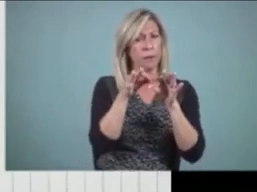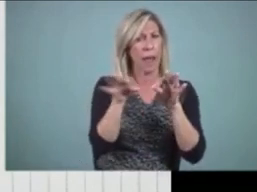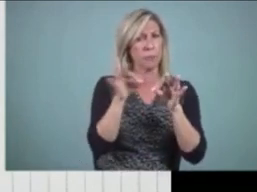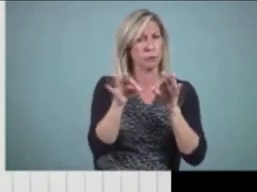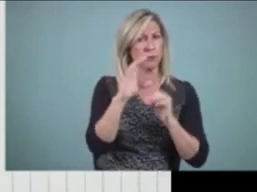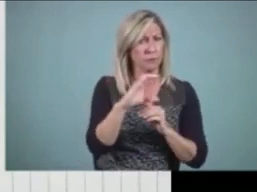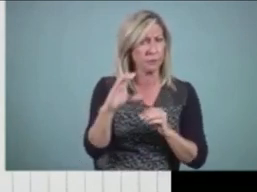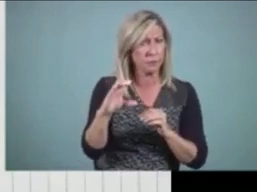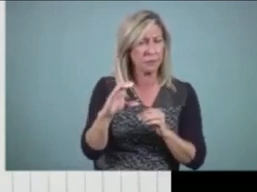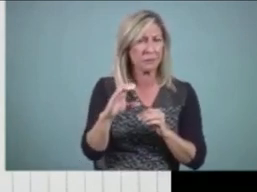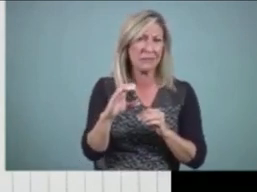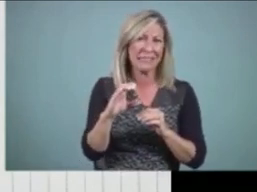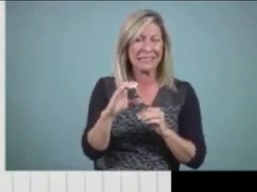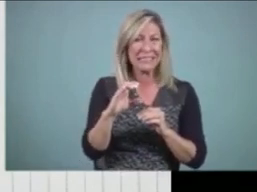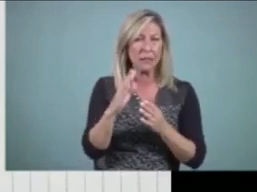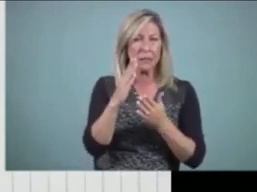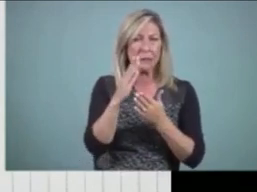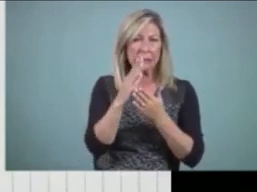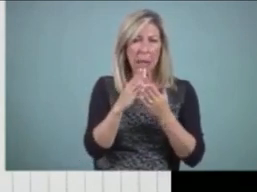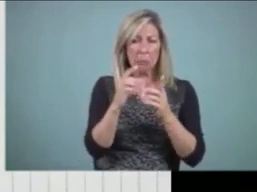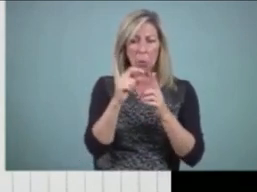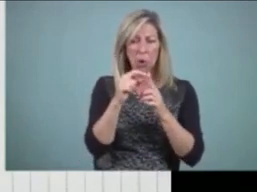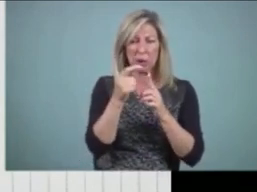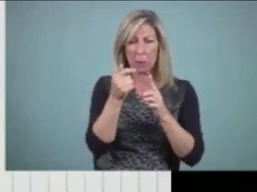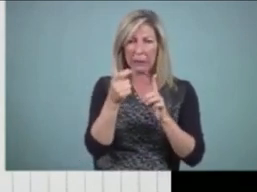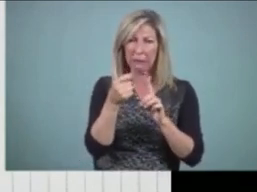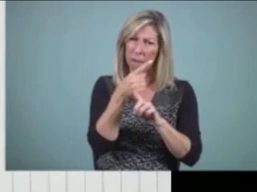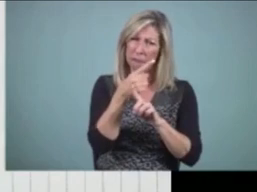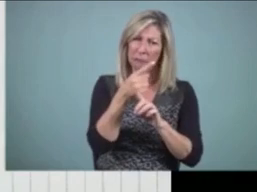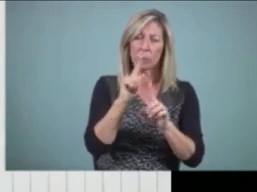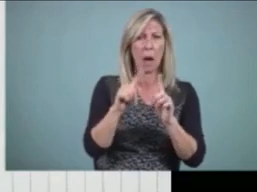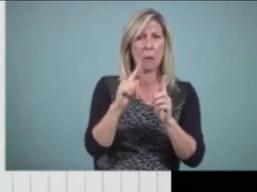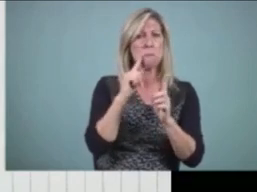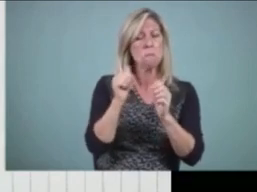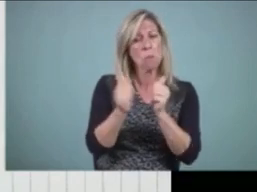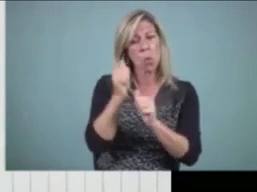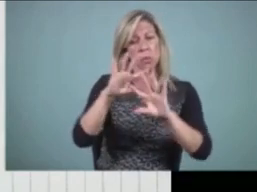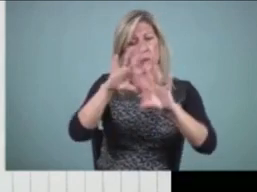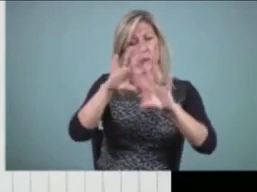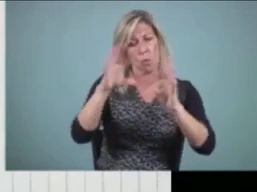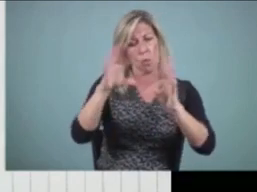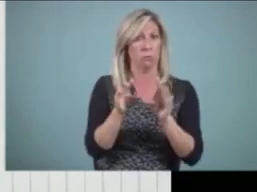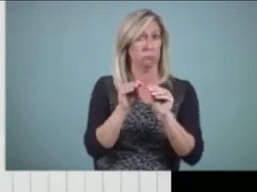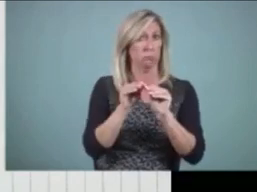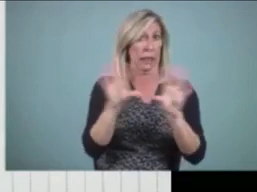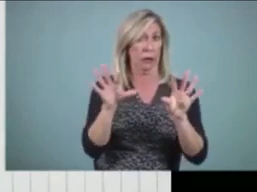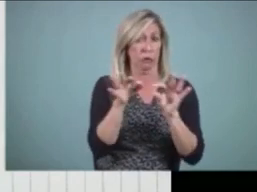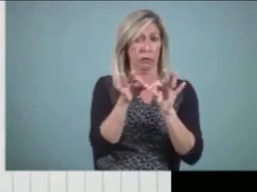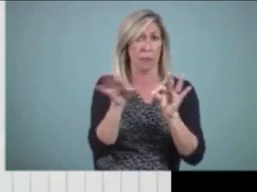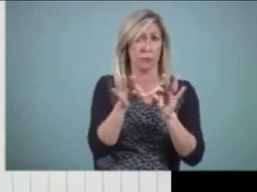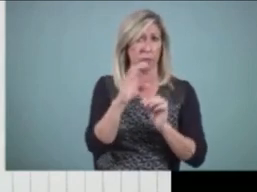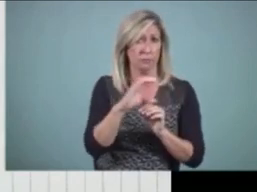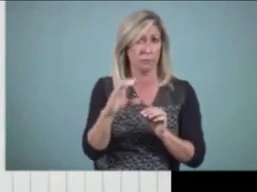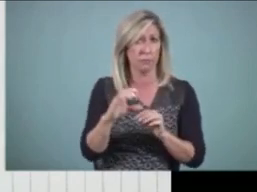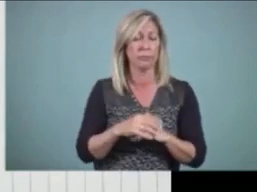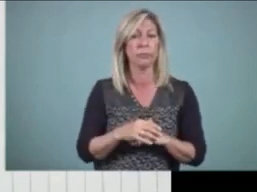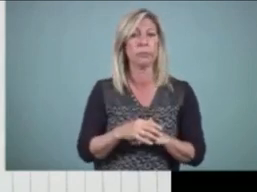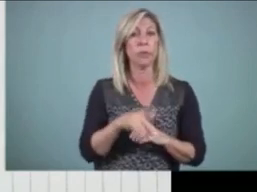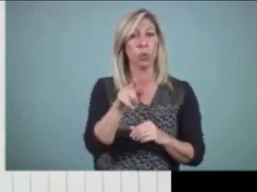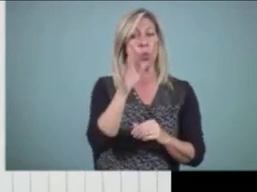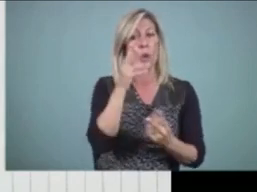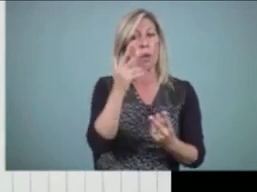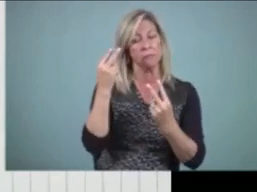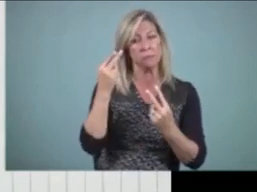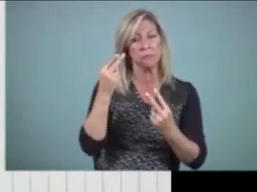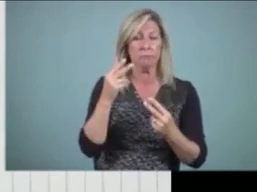off, but for the most part it's captioned quite clearly. This piece, you're going to see a picture of me in my